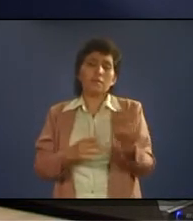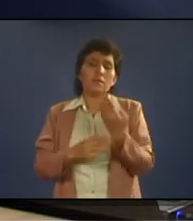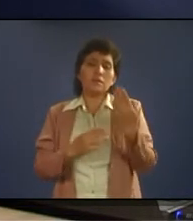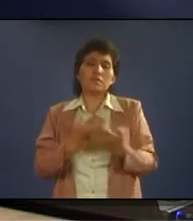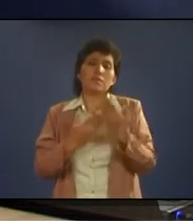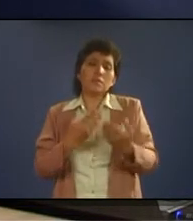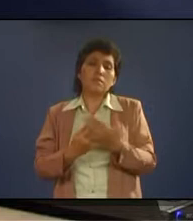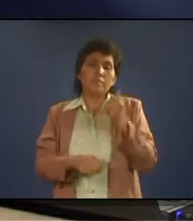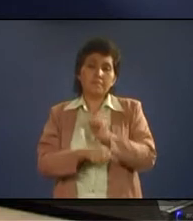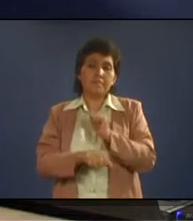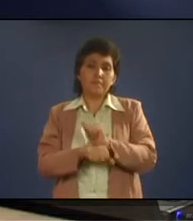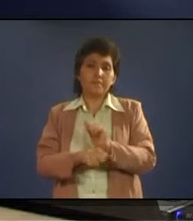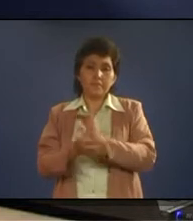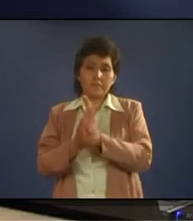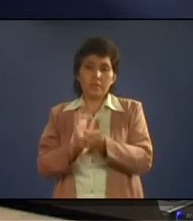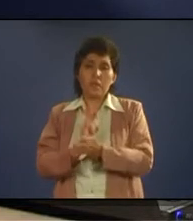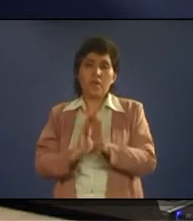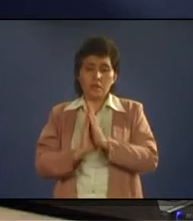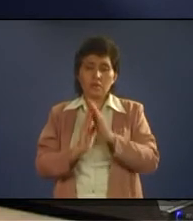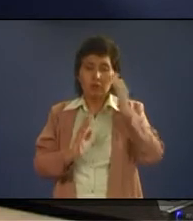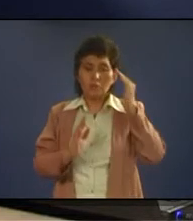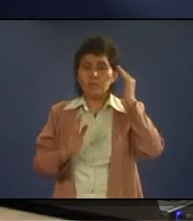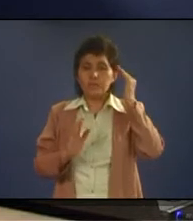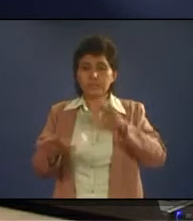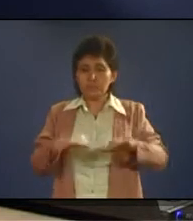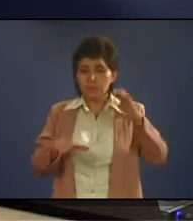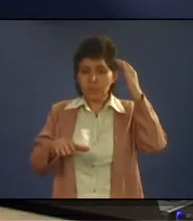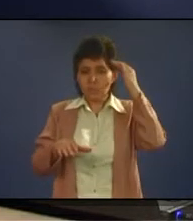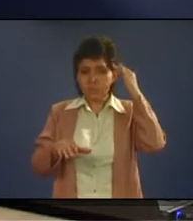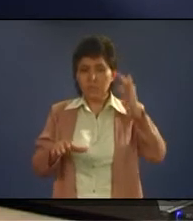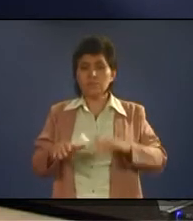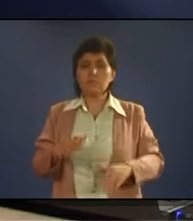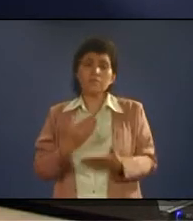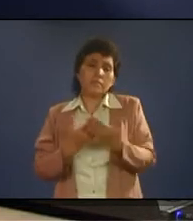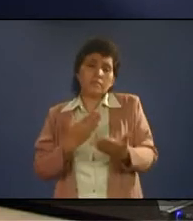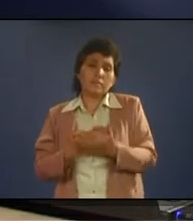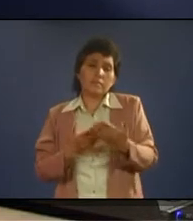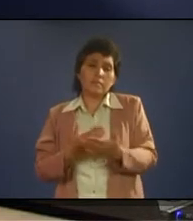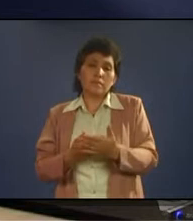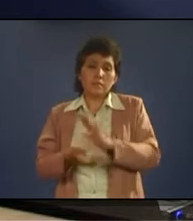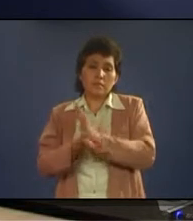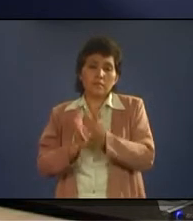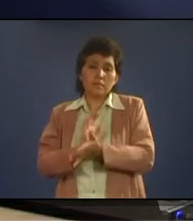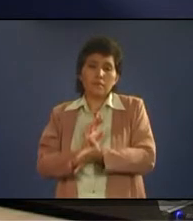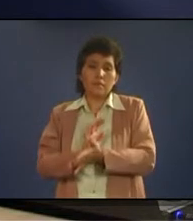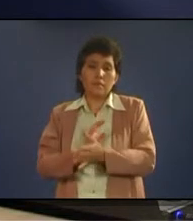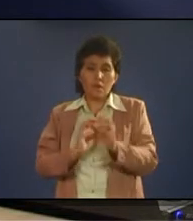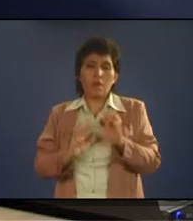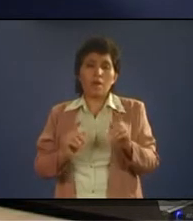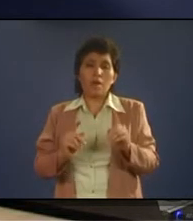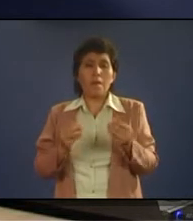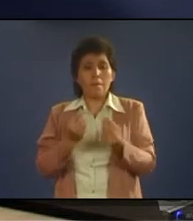if you want to do simple or complex tasks, okay? More importantly is that always be prepared,